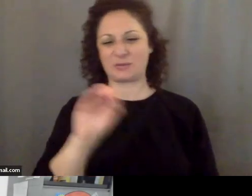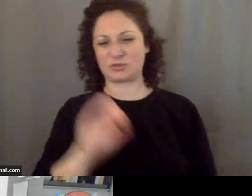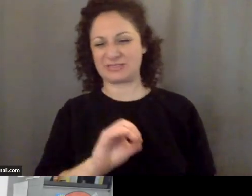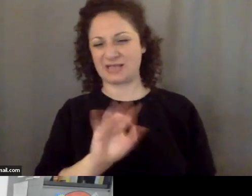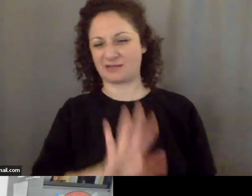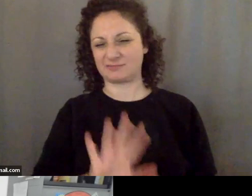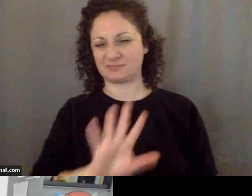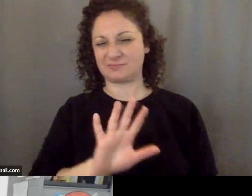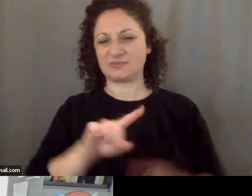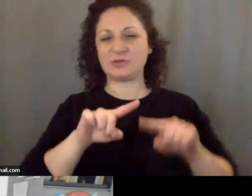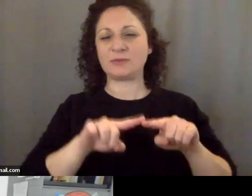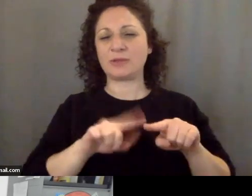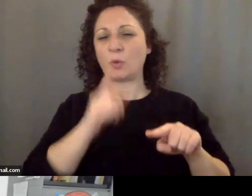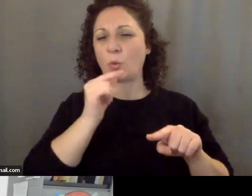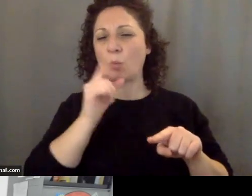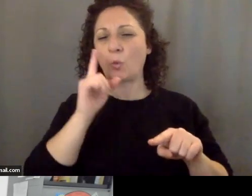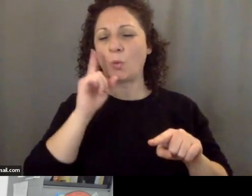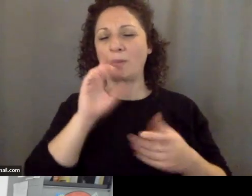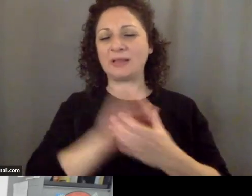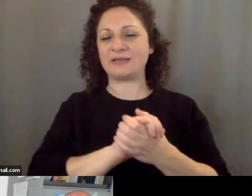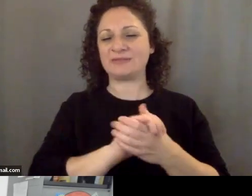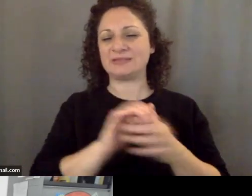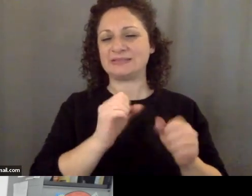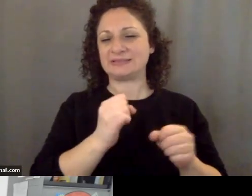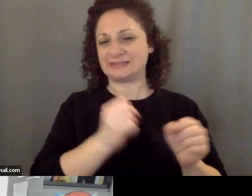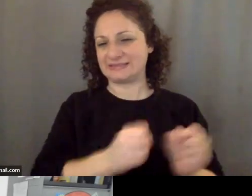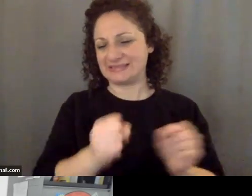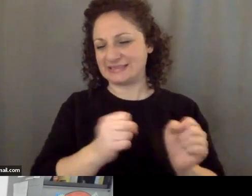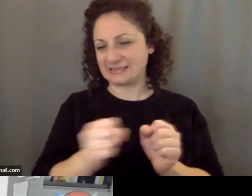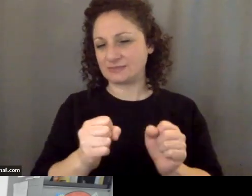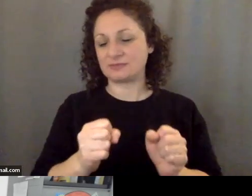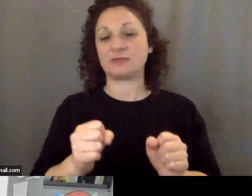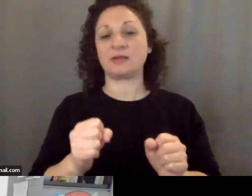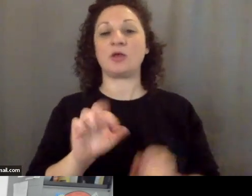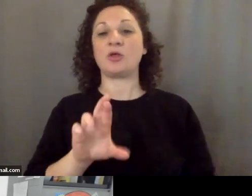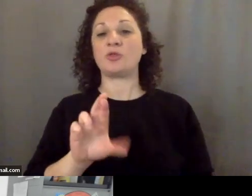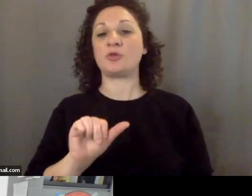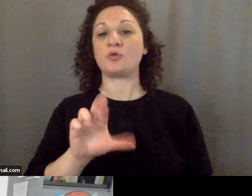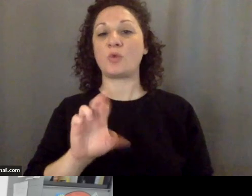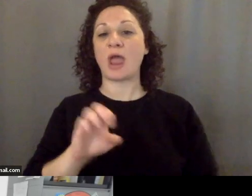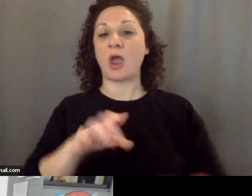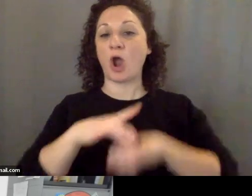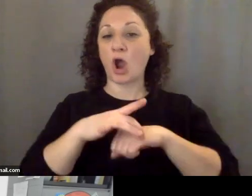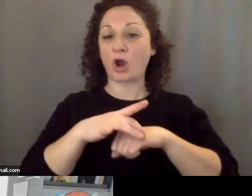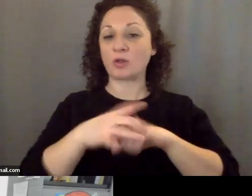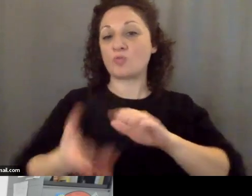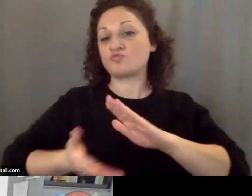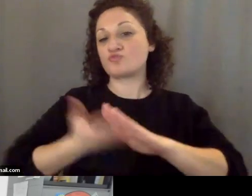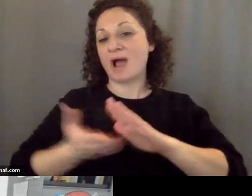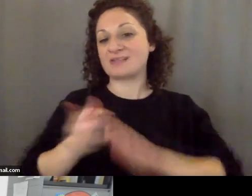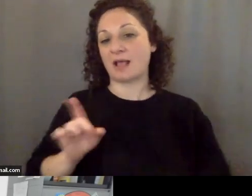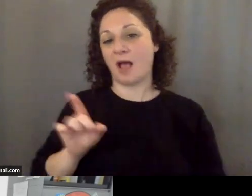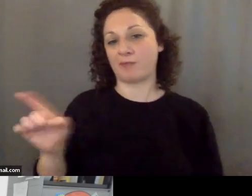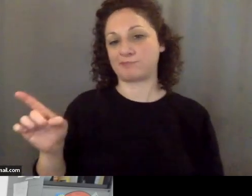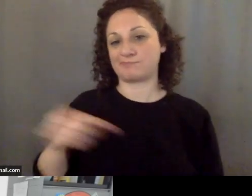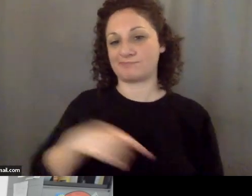of rare earths are processed in China. Now what does that mean? that